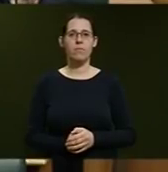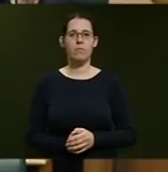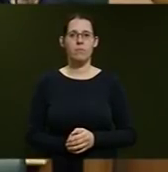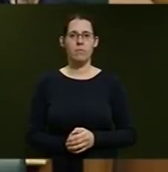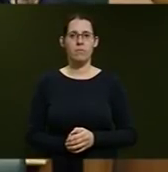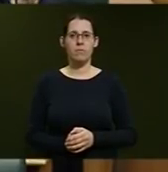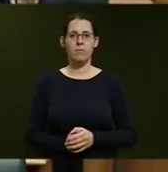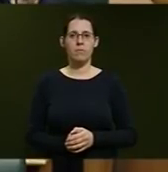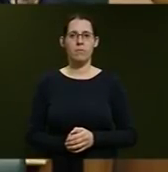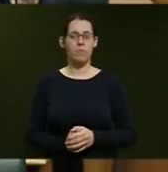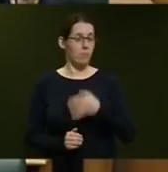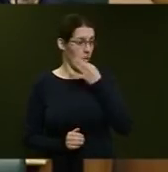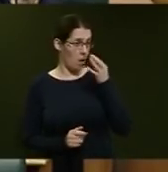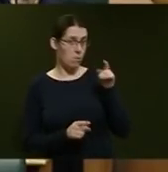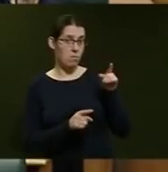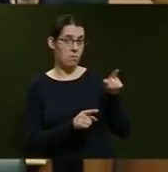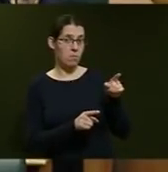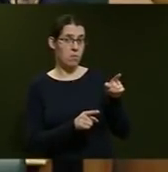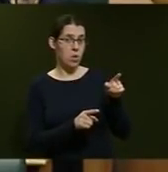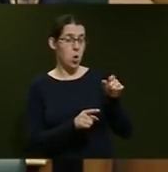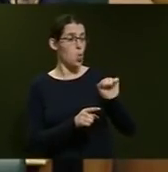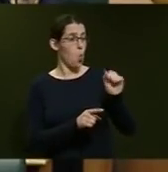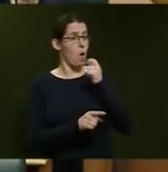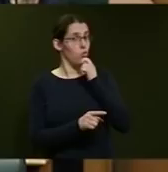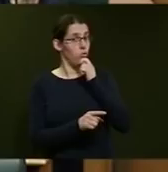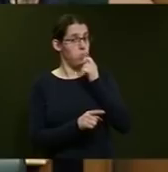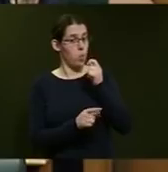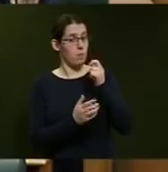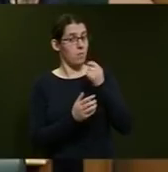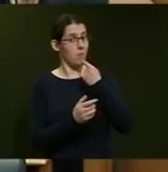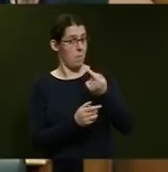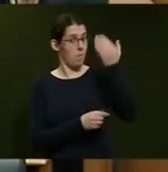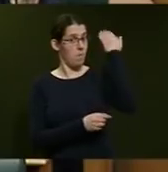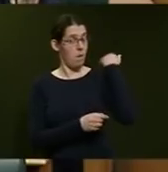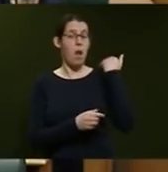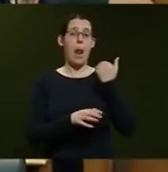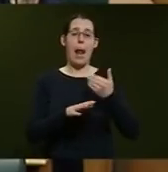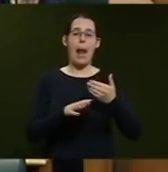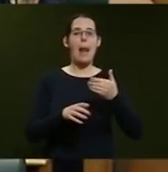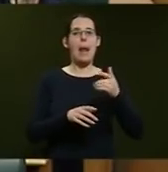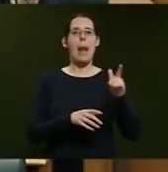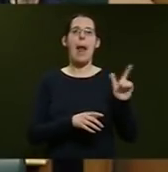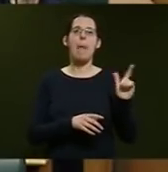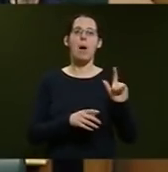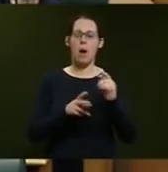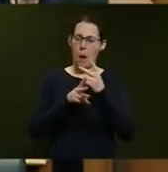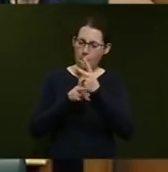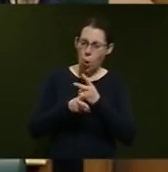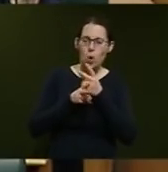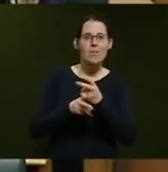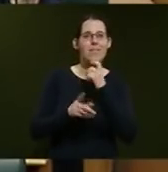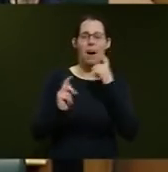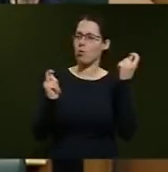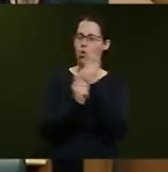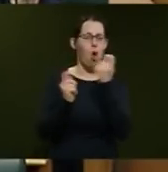Does she stand by her reported statements that Labour monitored staff turnover in its Minister's